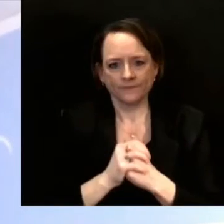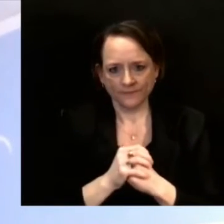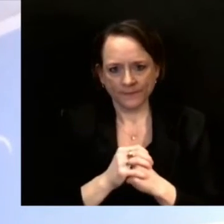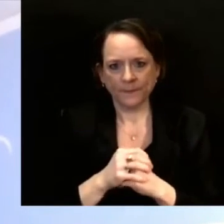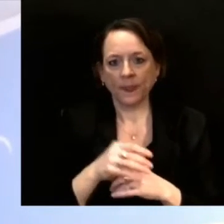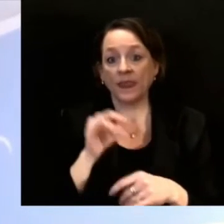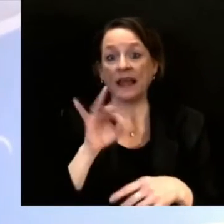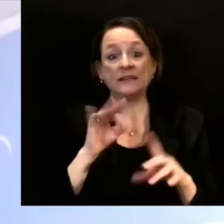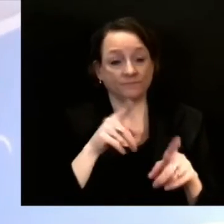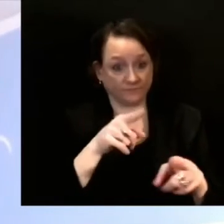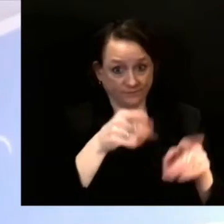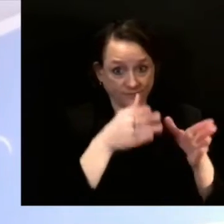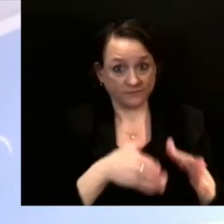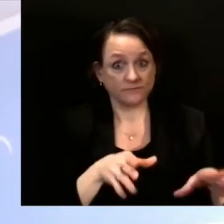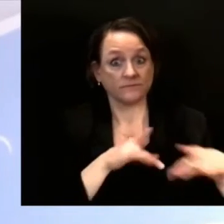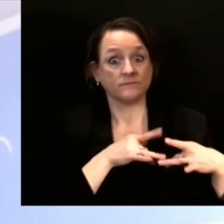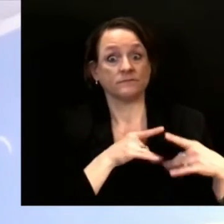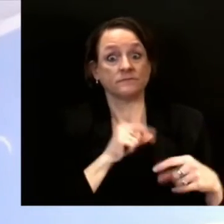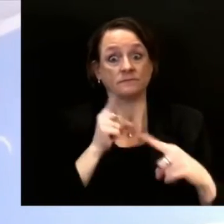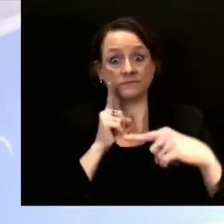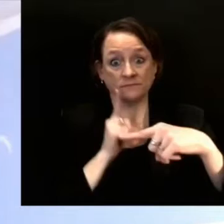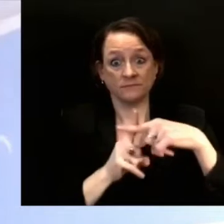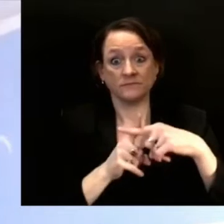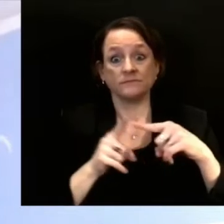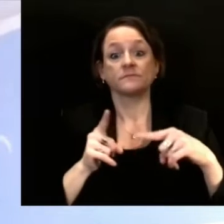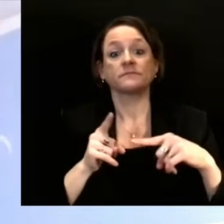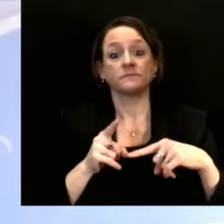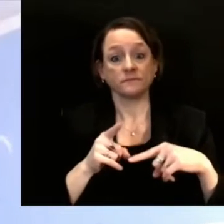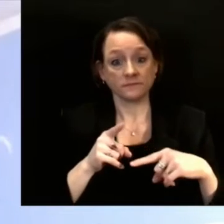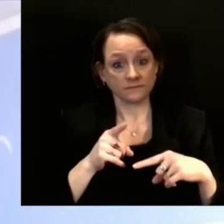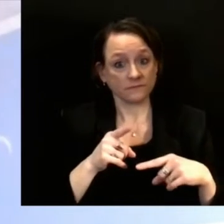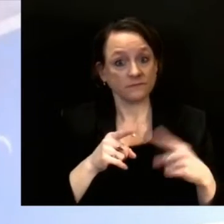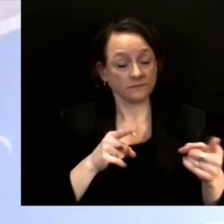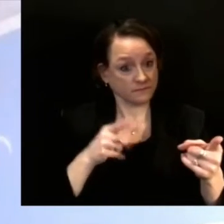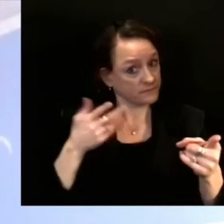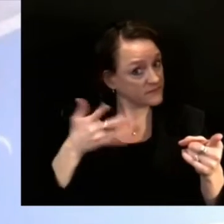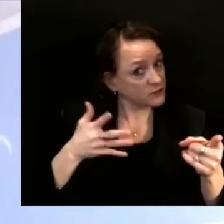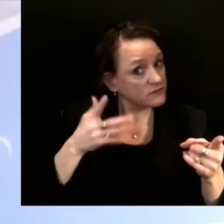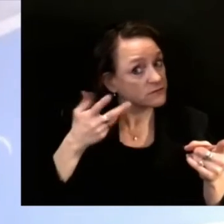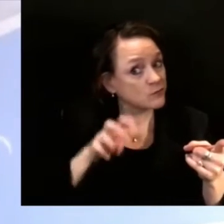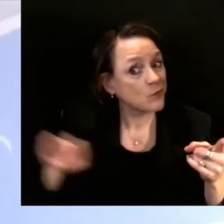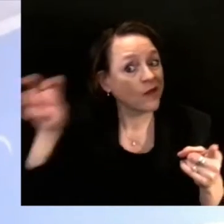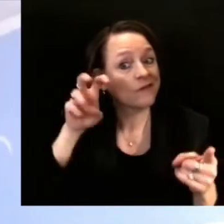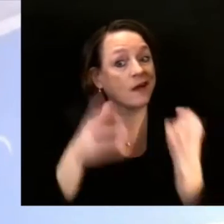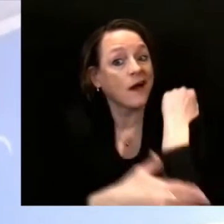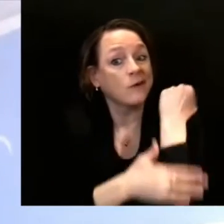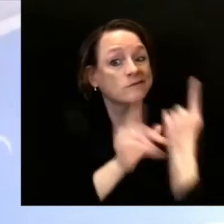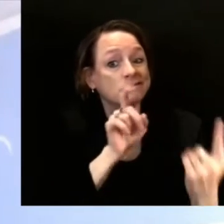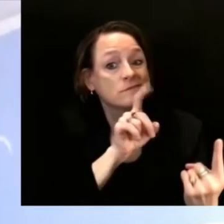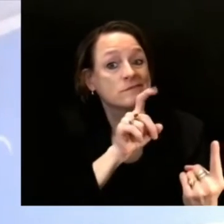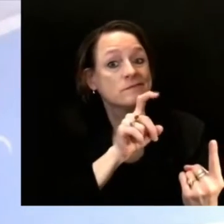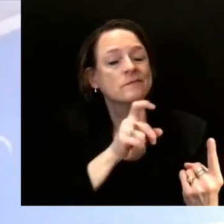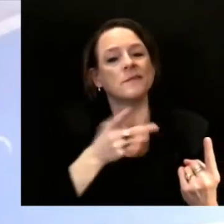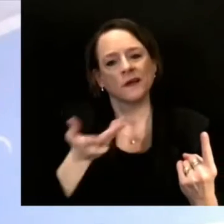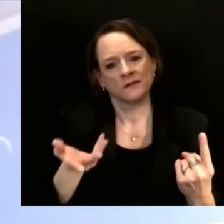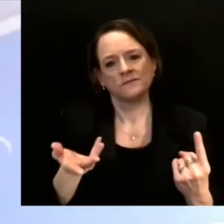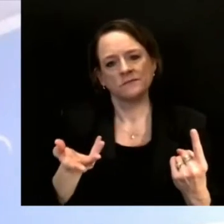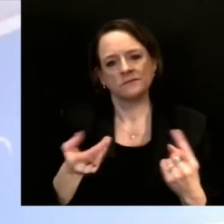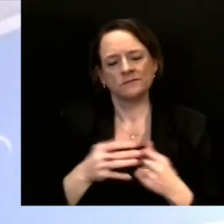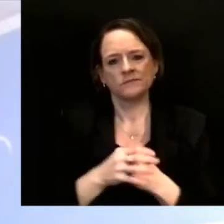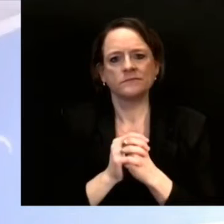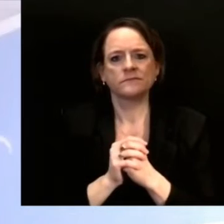criteria, such as having traveled in the last 30 days, contact with someone who's had a case and traveled in the last 30 days, et cetera.